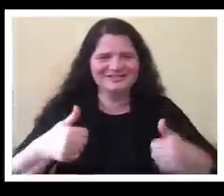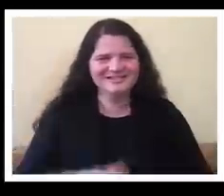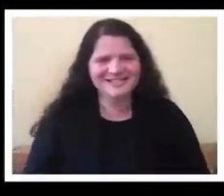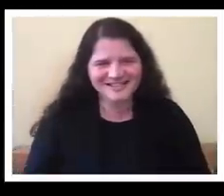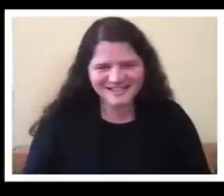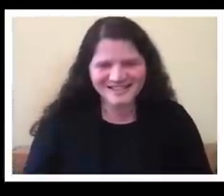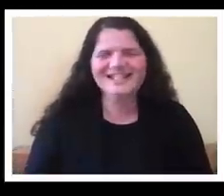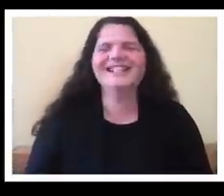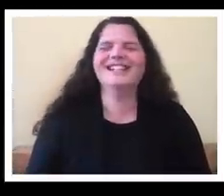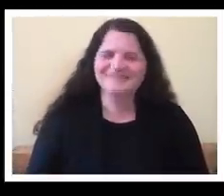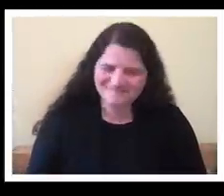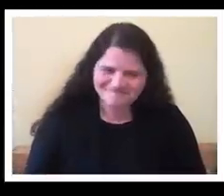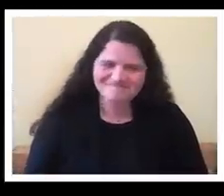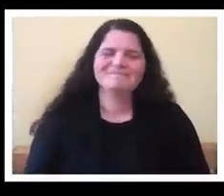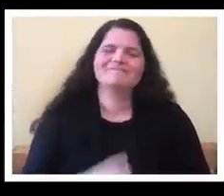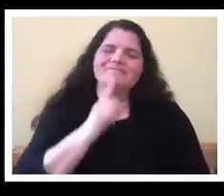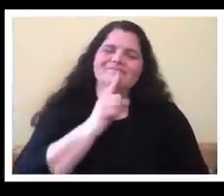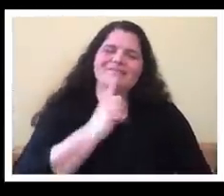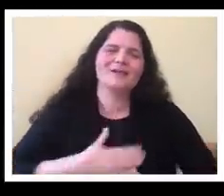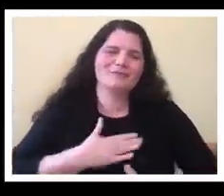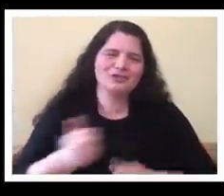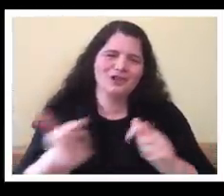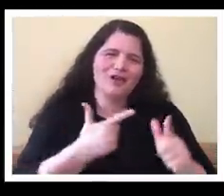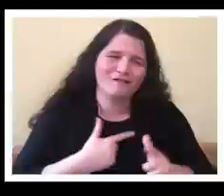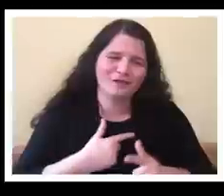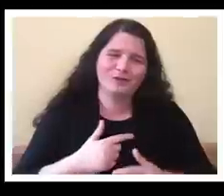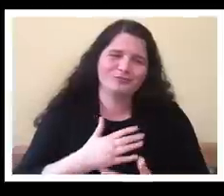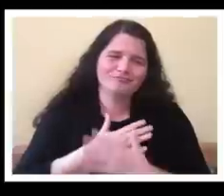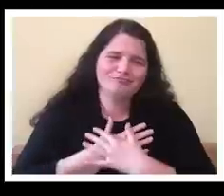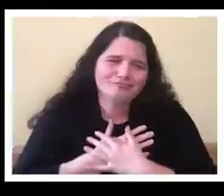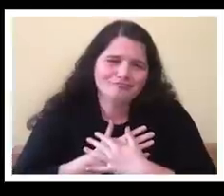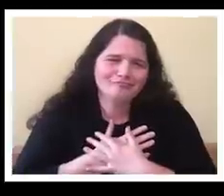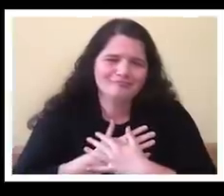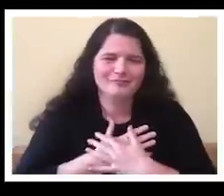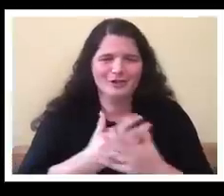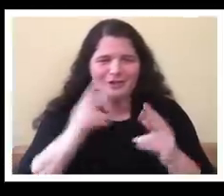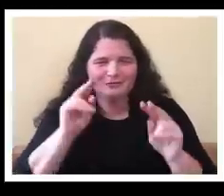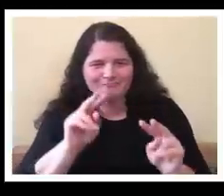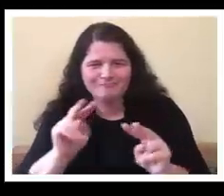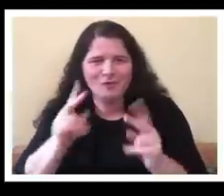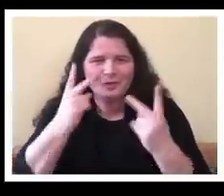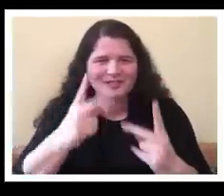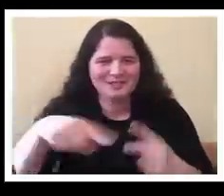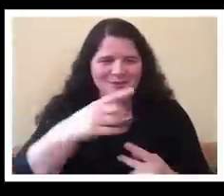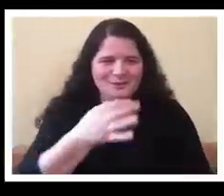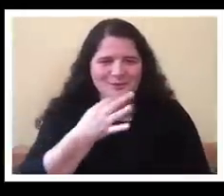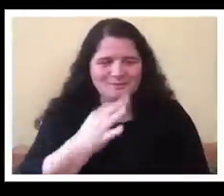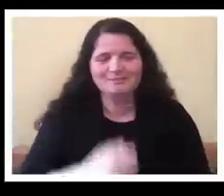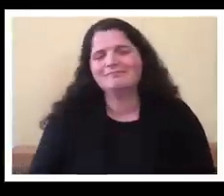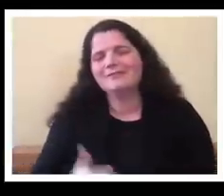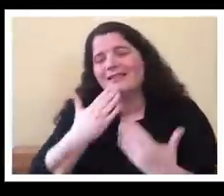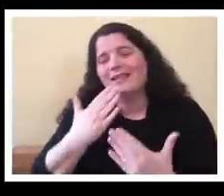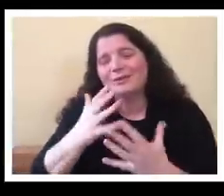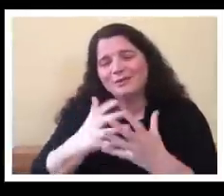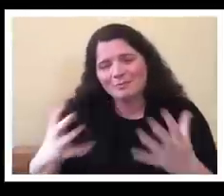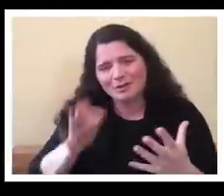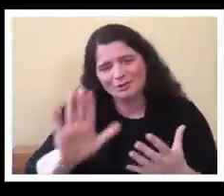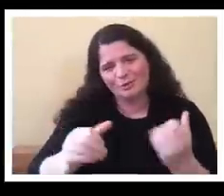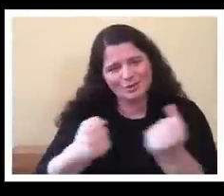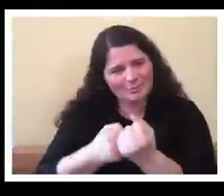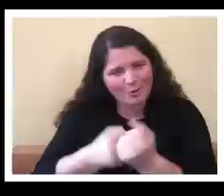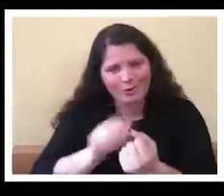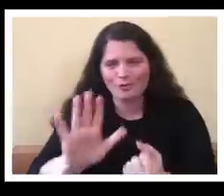Okay. Well, we appreciate all of you guys. Love you. And look forward to seeing you soon. Thank Thank you so much for your support and love and